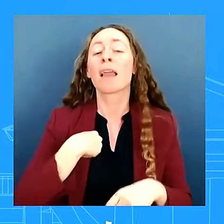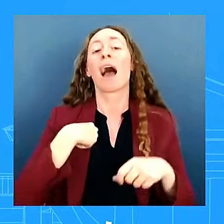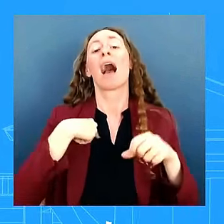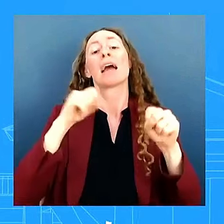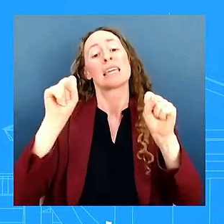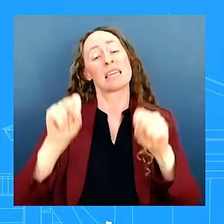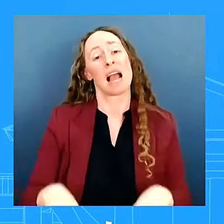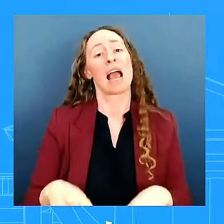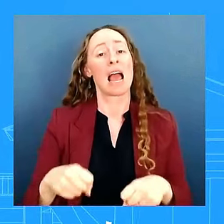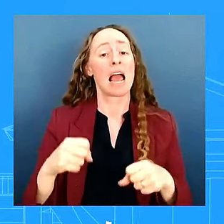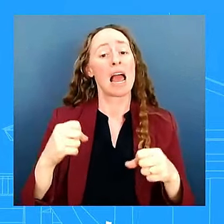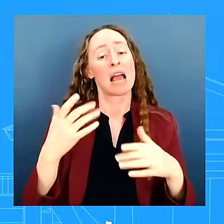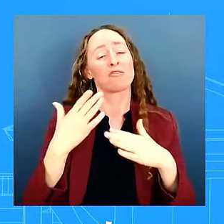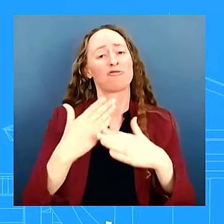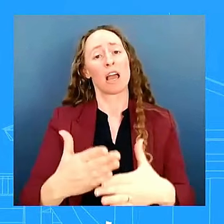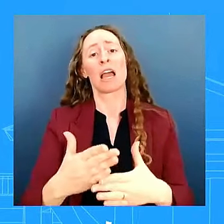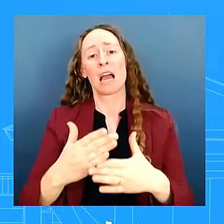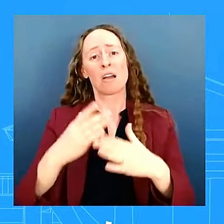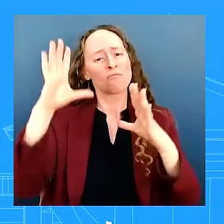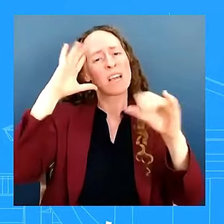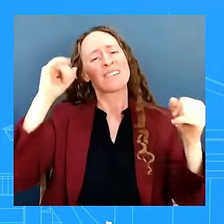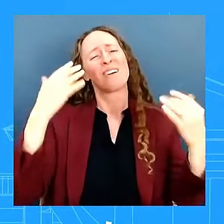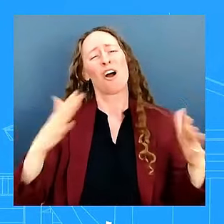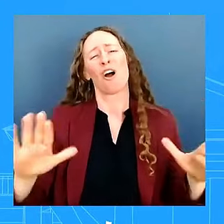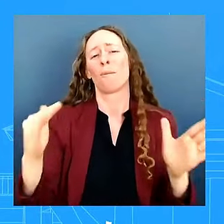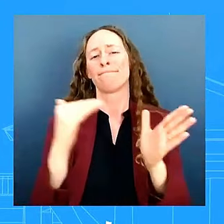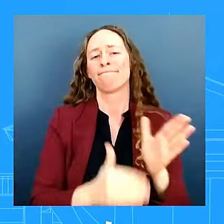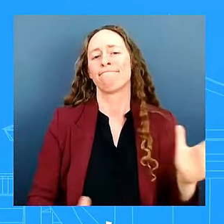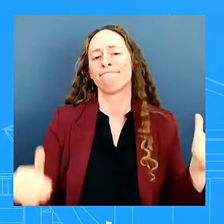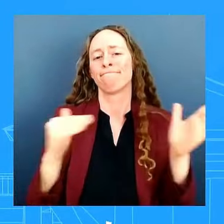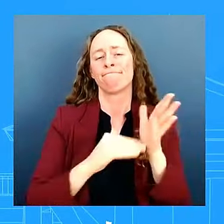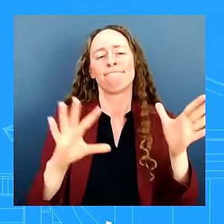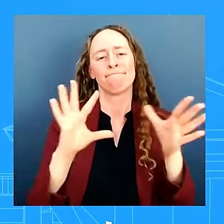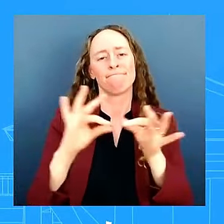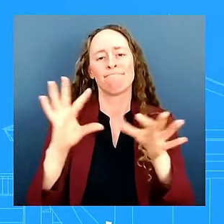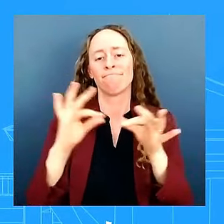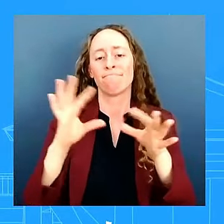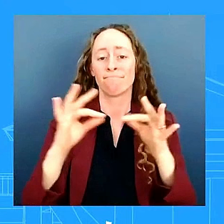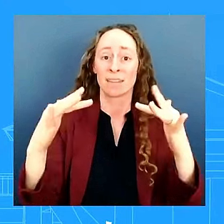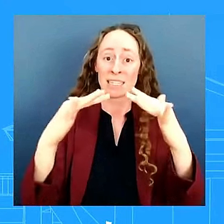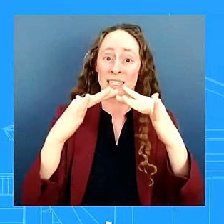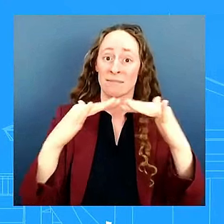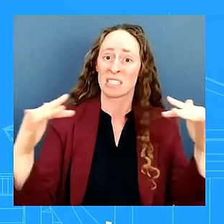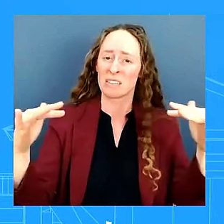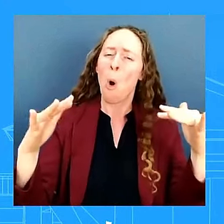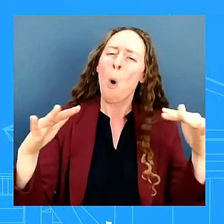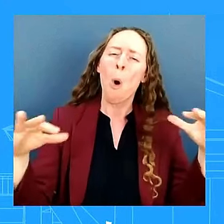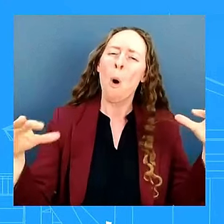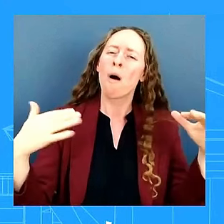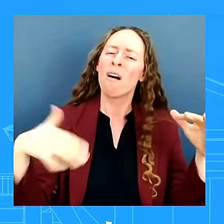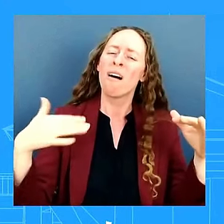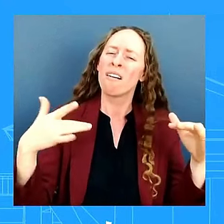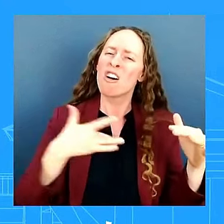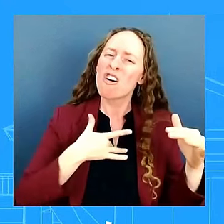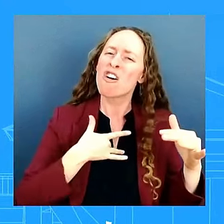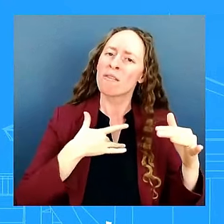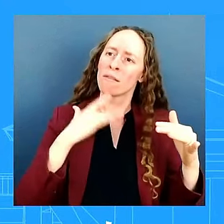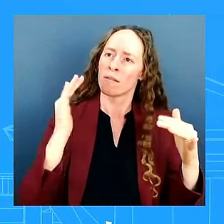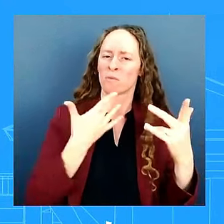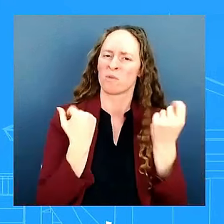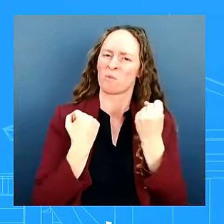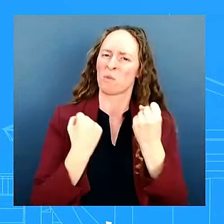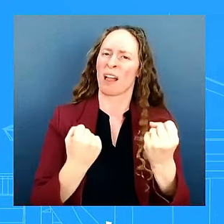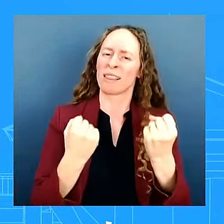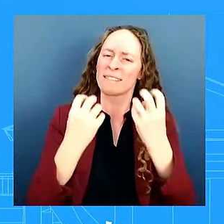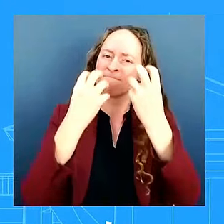uh many many times during this administration that diversity is our greatest strength uh and that is important you see that in the policies